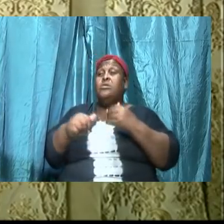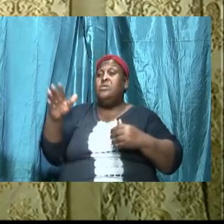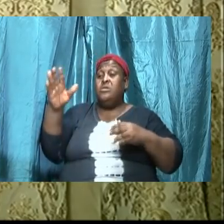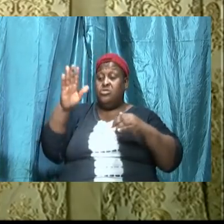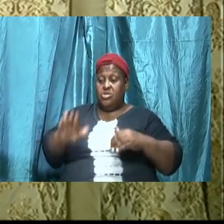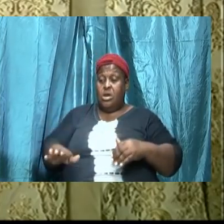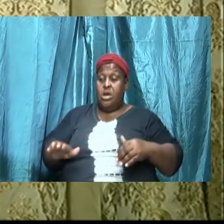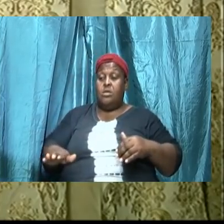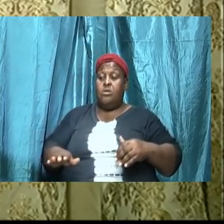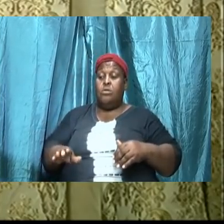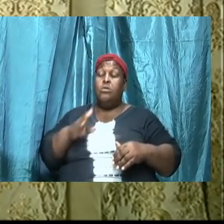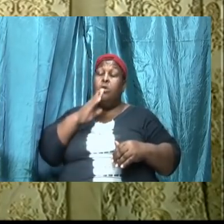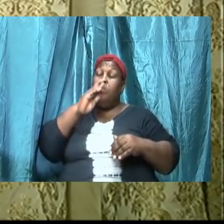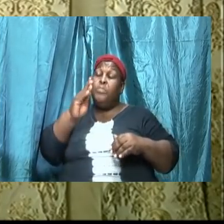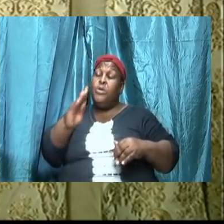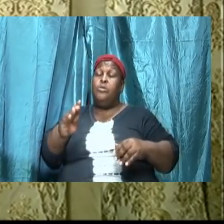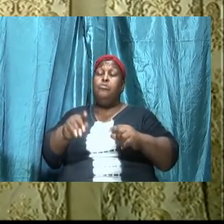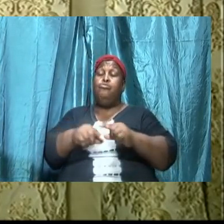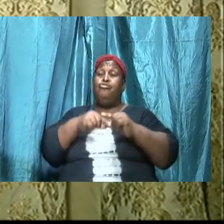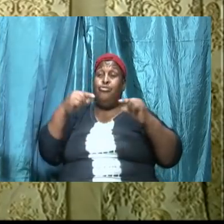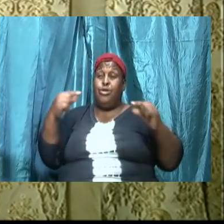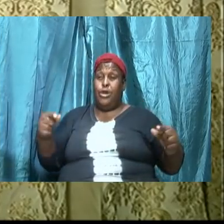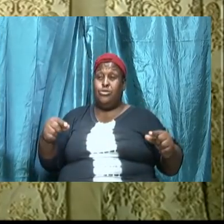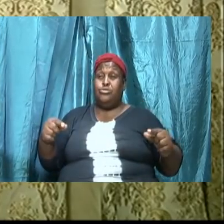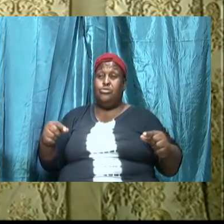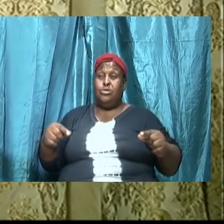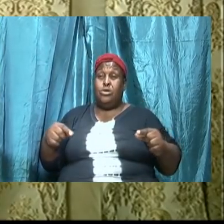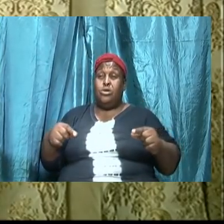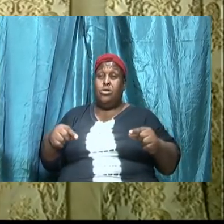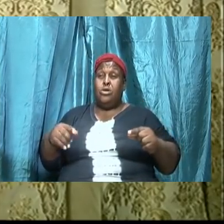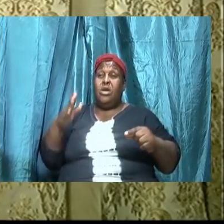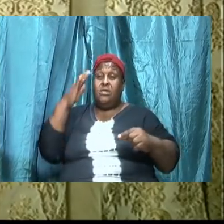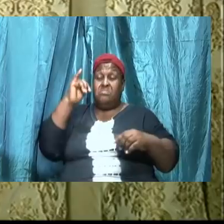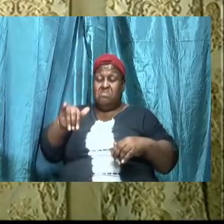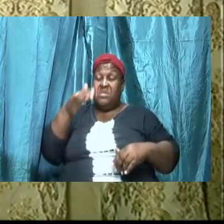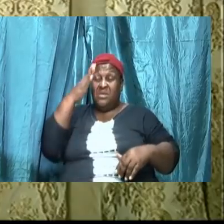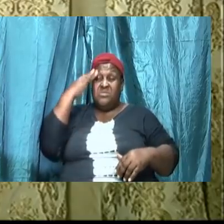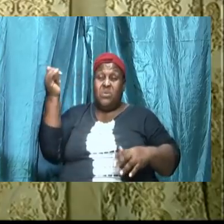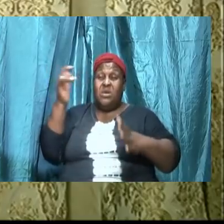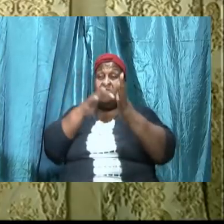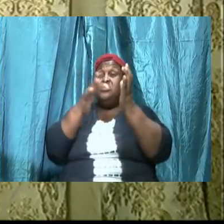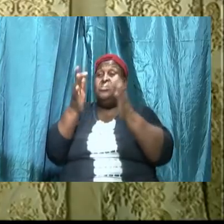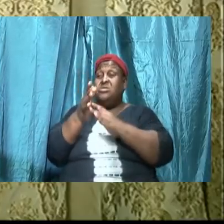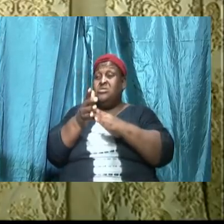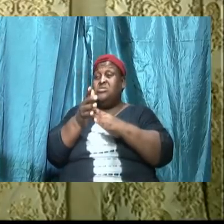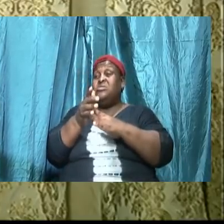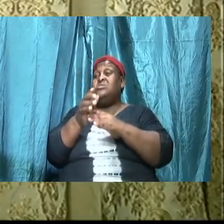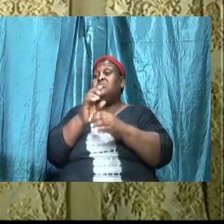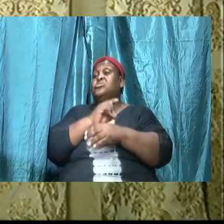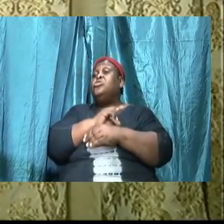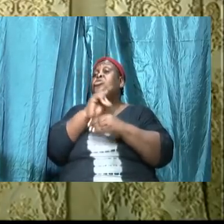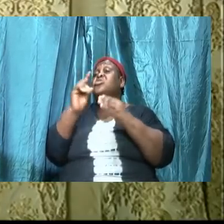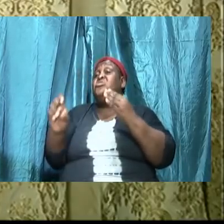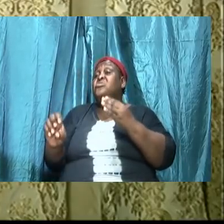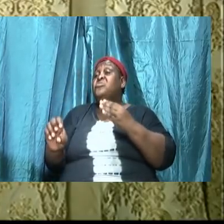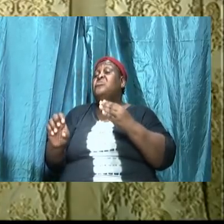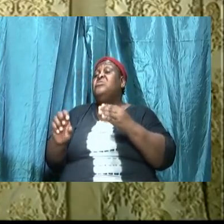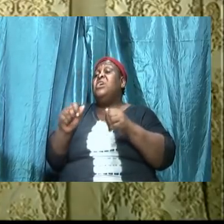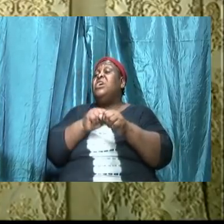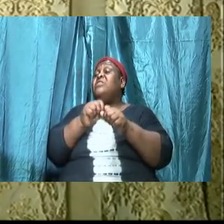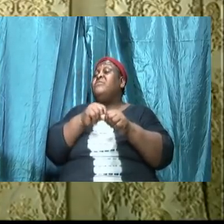yes and that's why he did everything to cause Herod